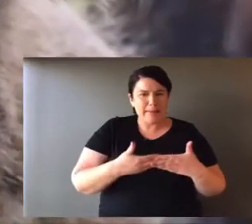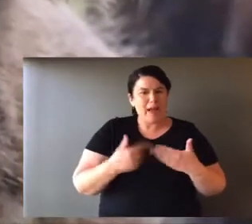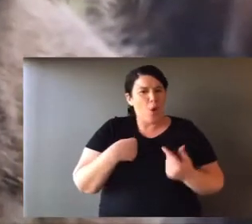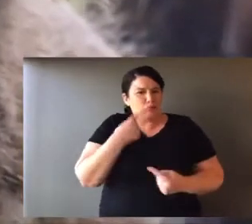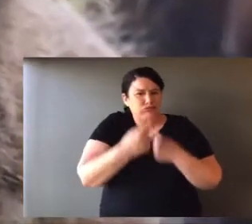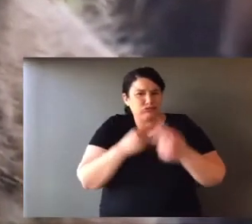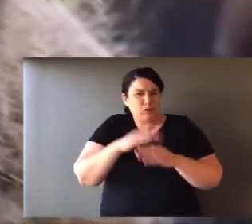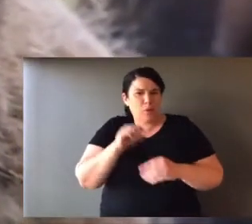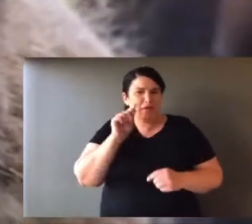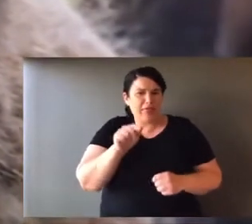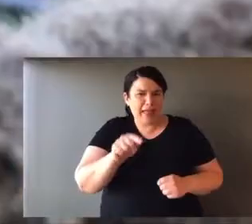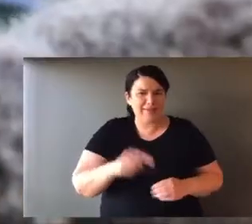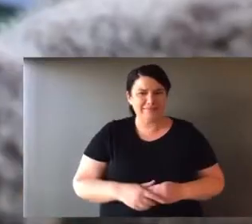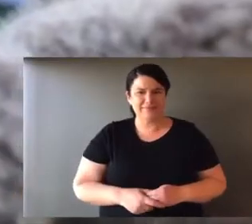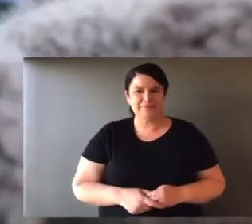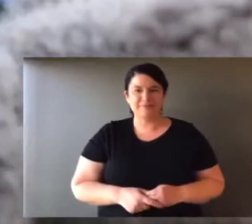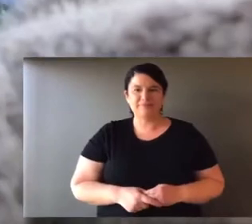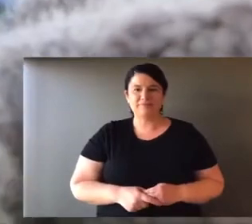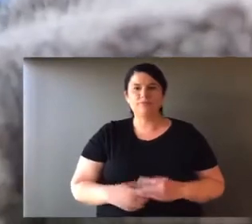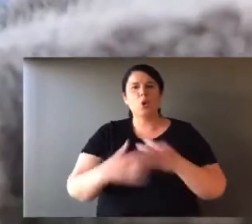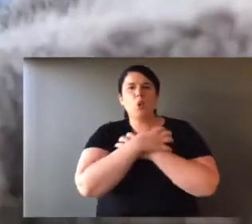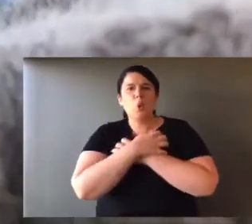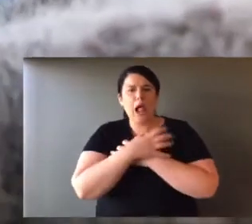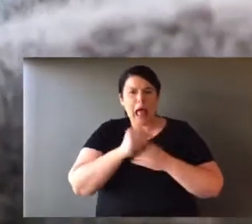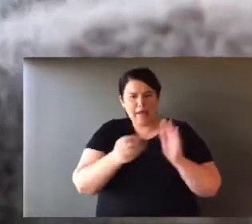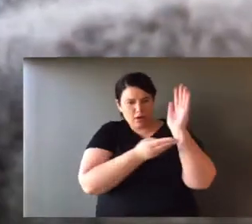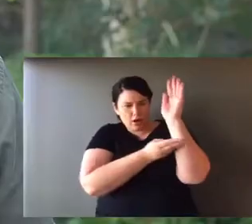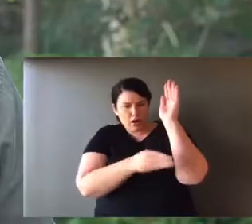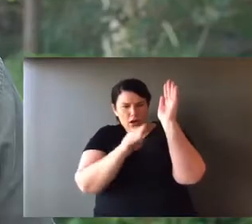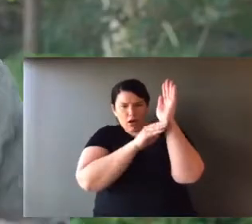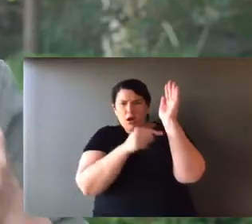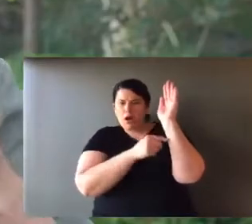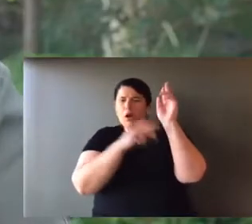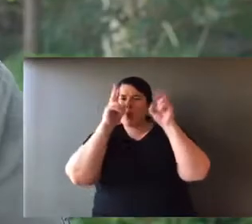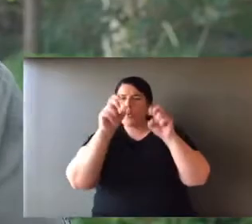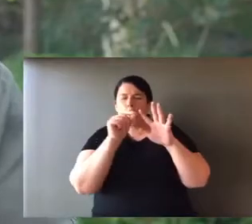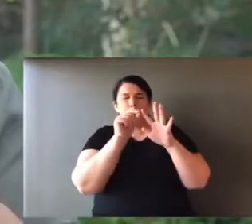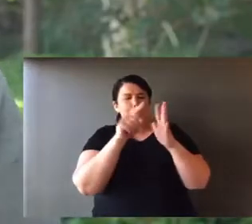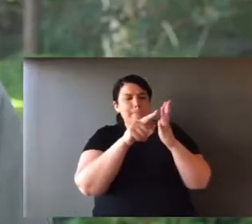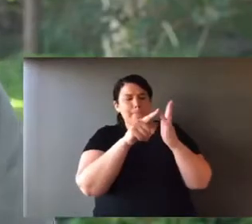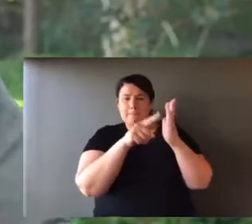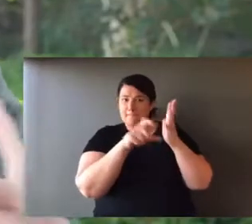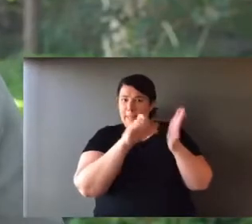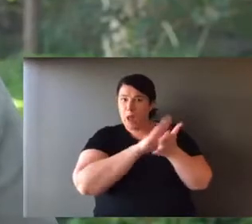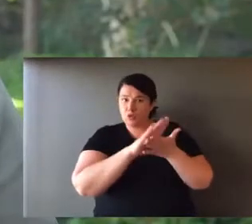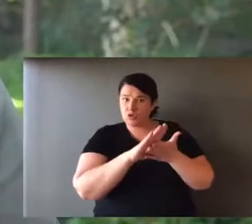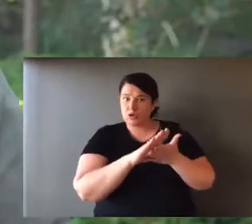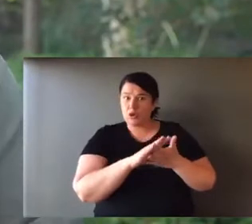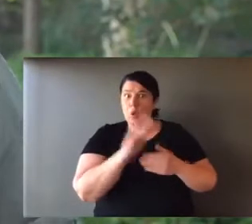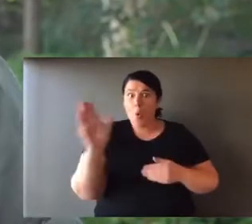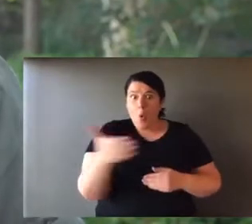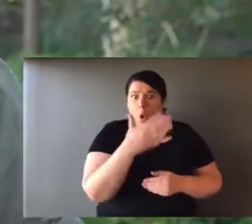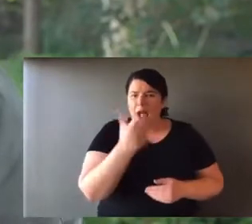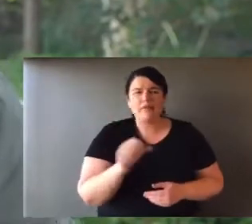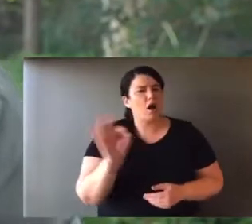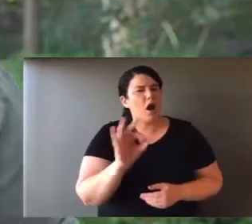koala. And it's in fact similar to all other marsupials. I mentioned earlier that koalas have a pouch. Now